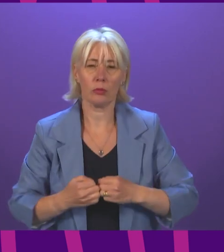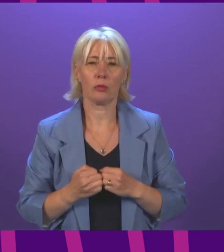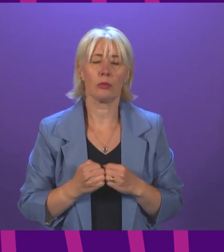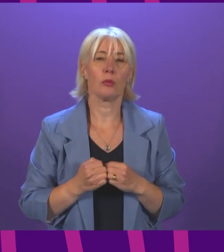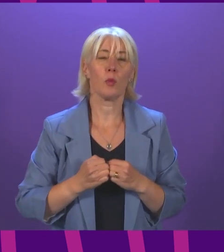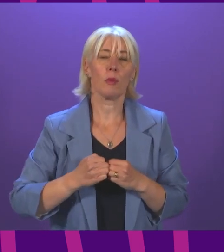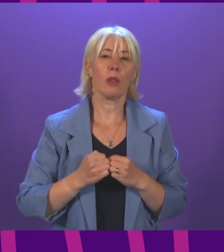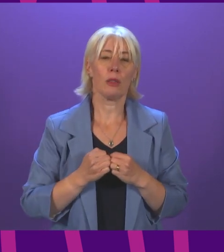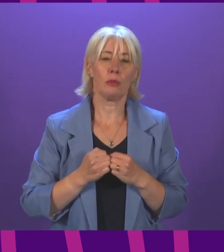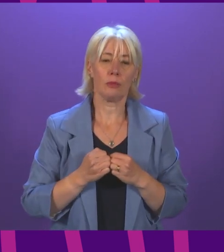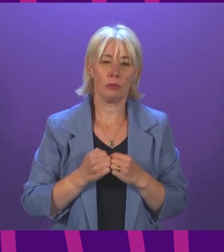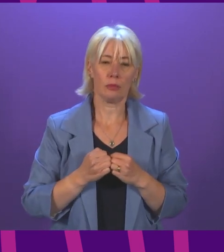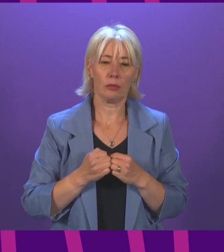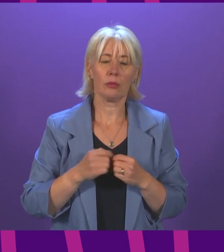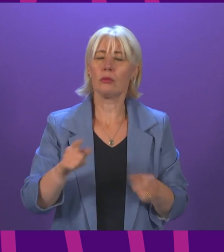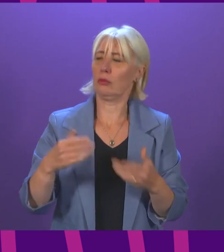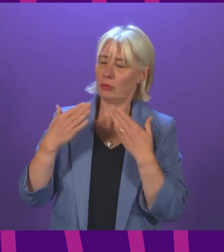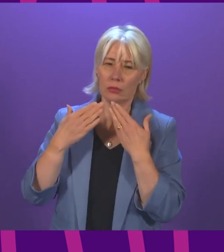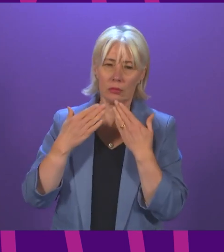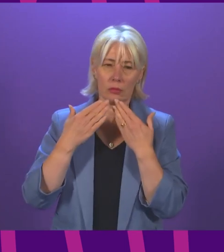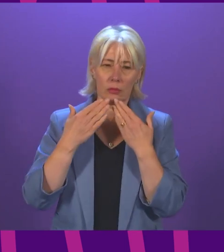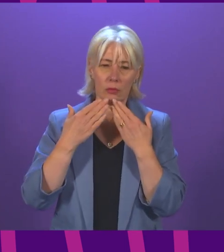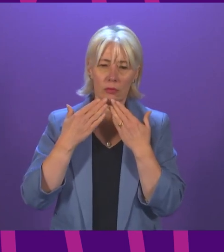Vialpa. Thank you, Deputy Presiding Officer.